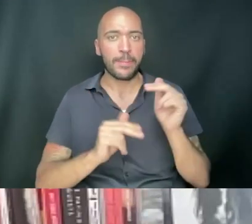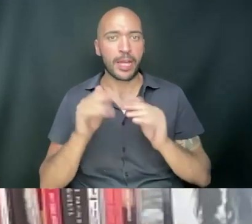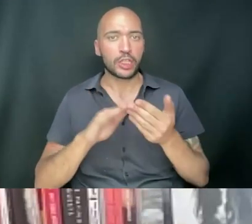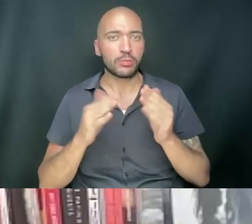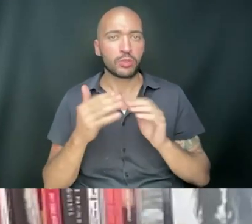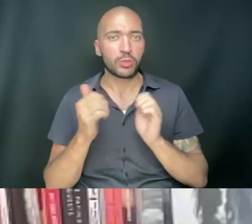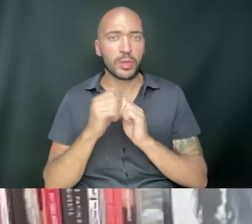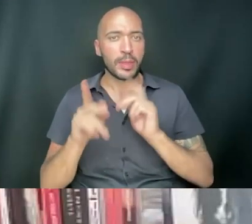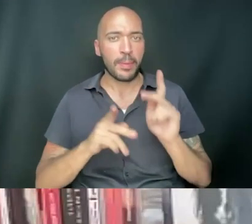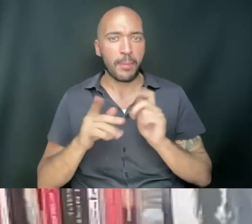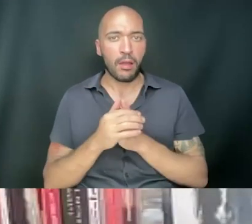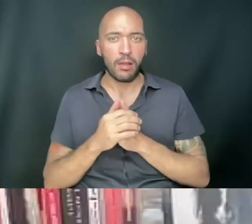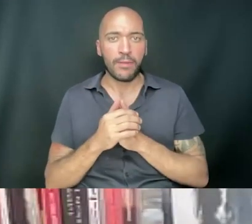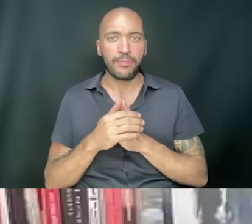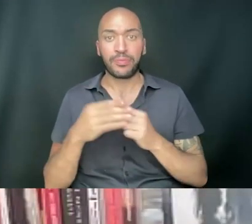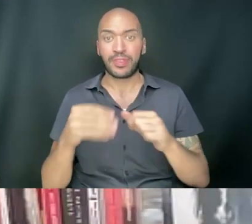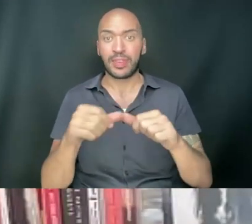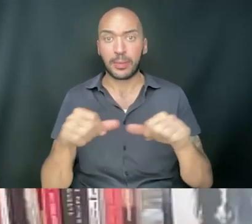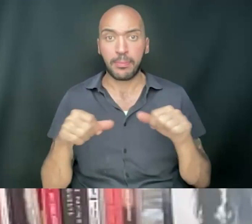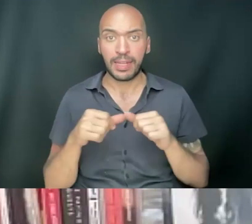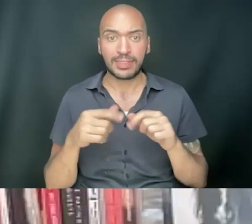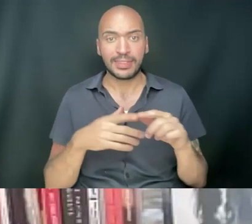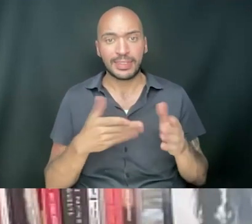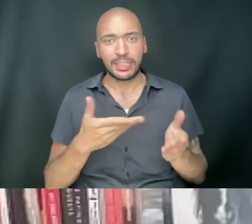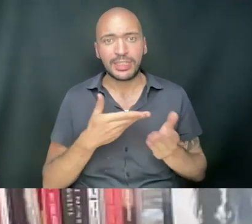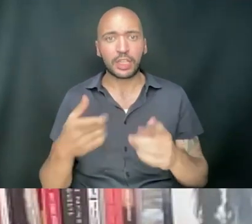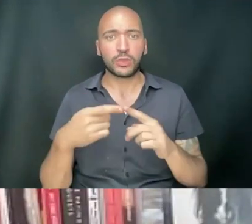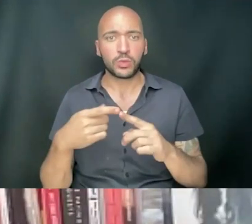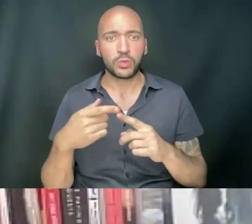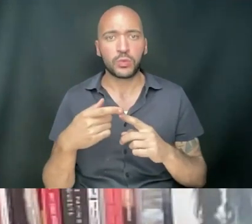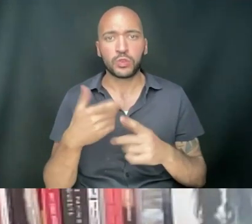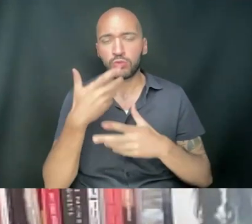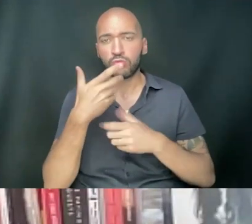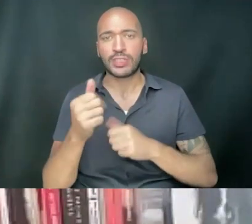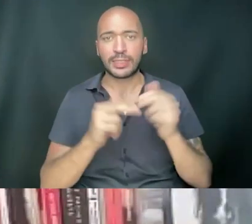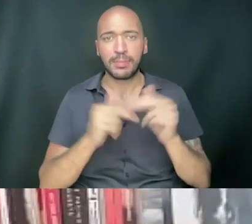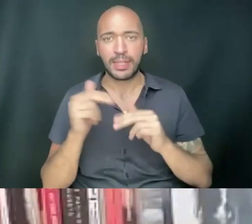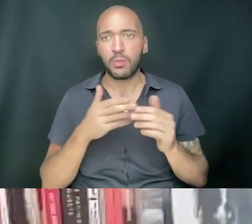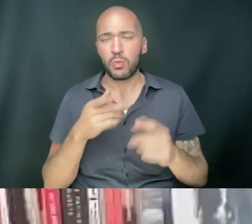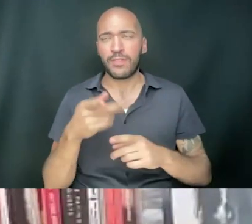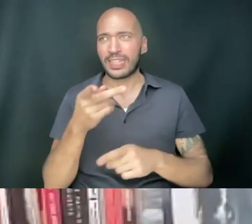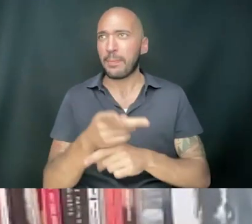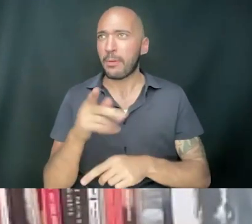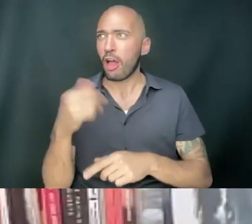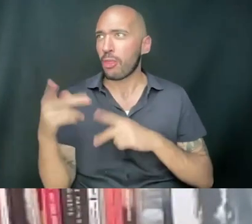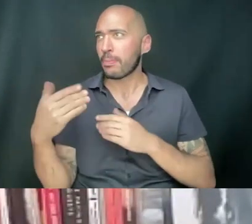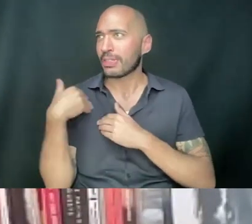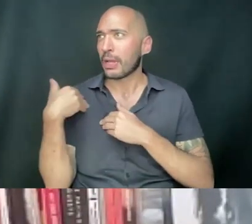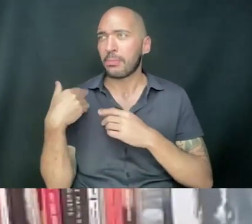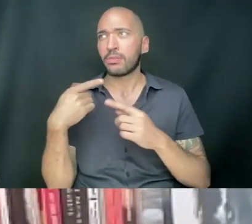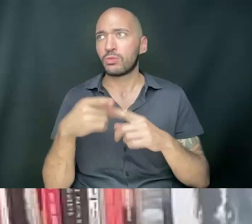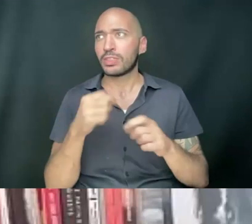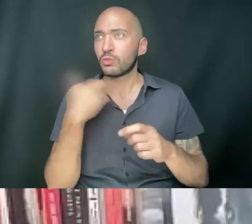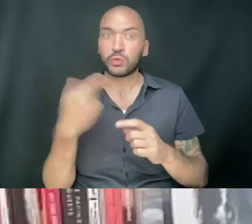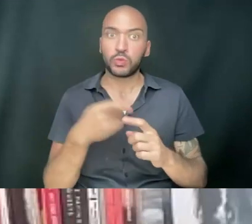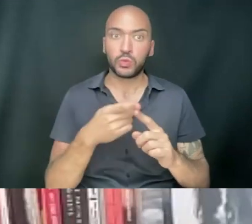people, right? And the places it takes you, the trust it builds, the way you've got to hold people when other people are taking risks that you